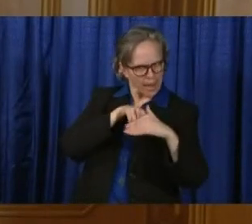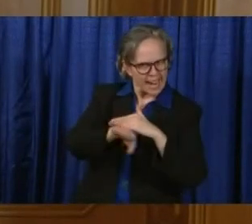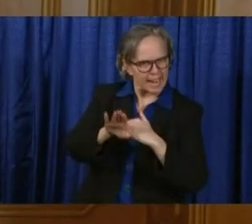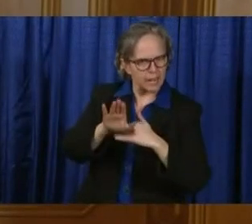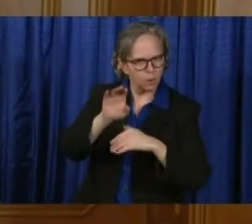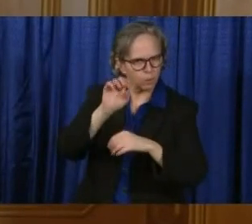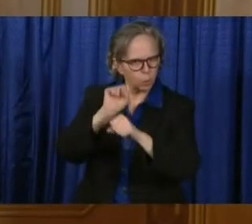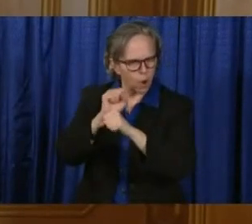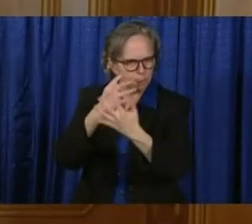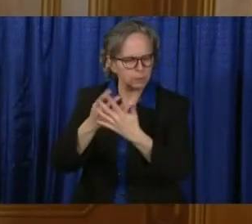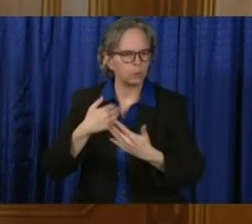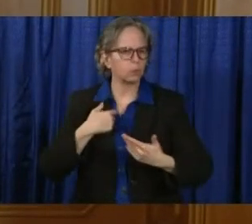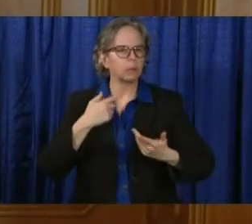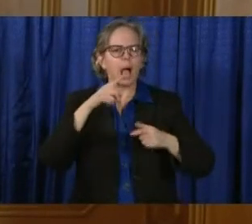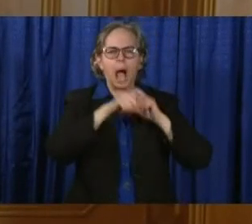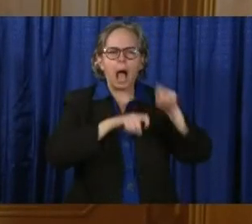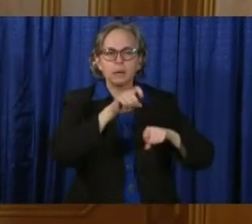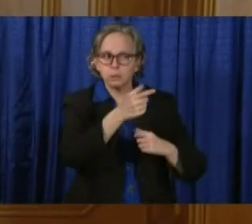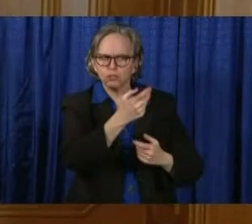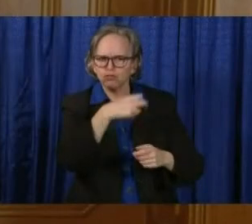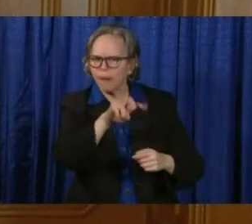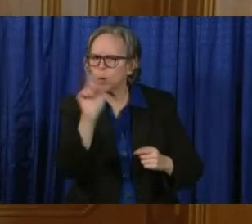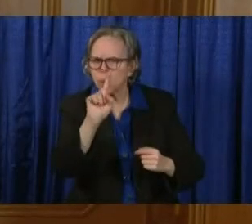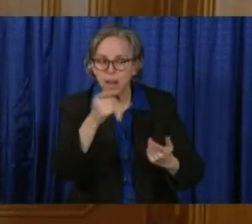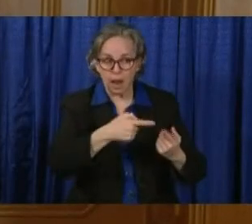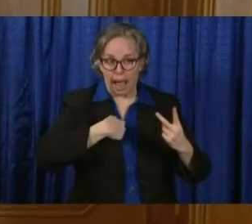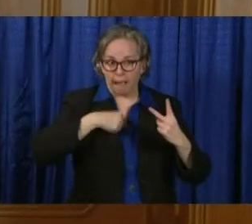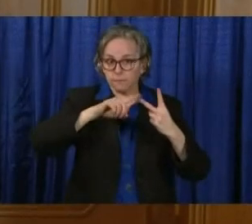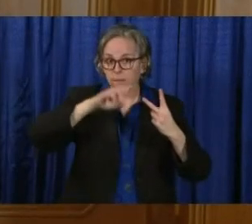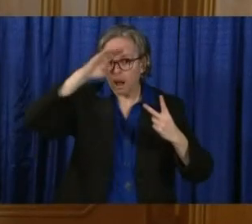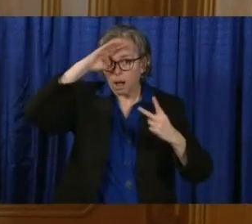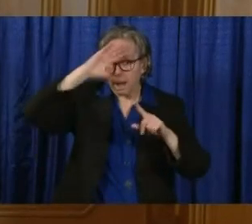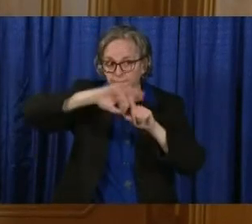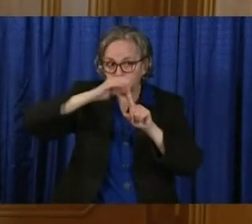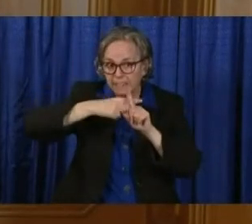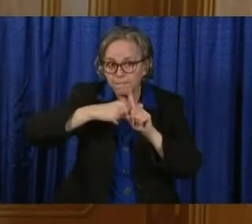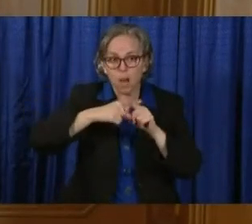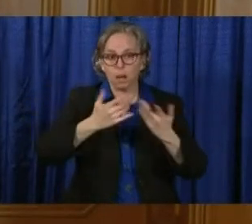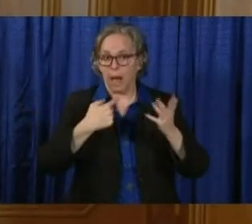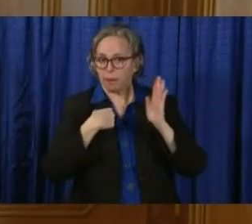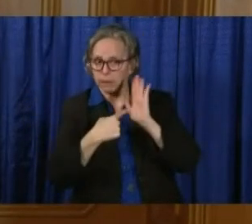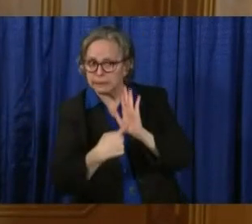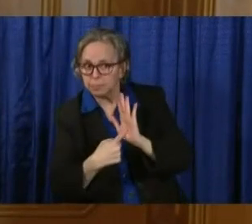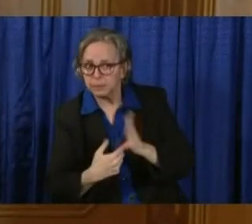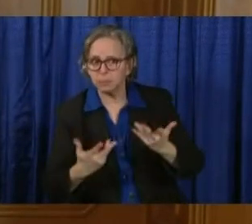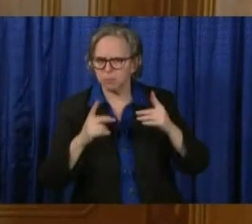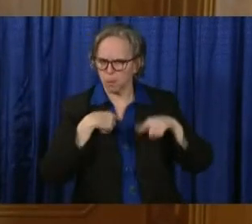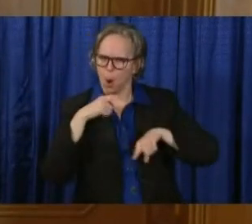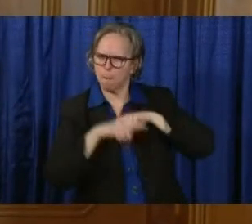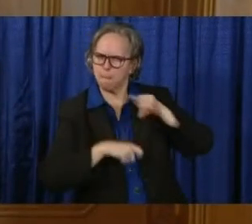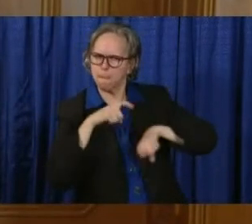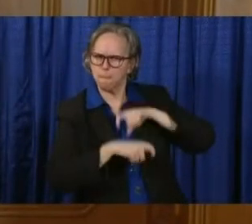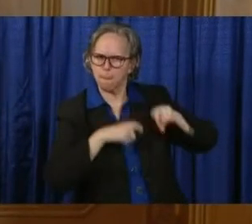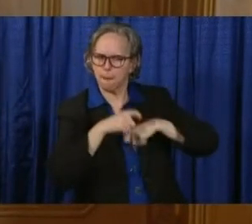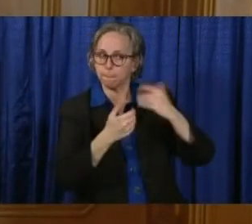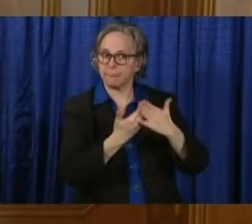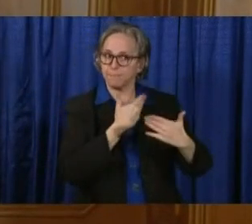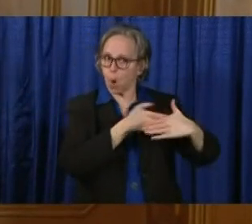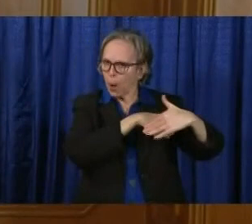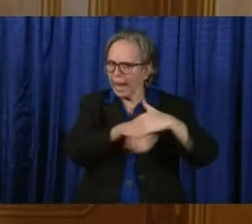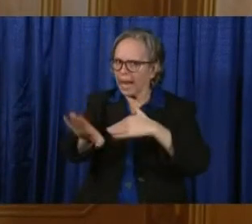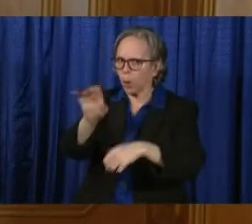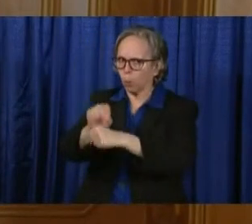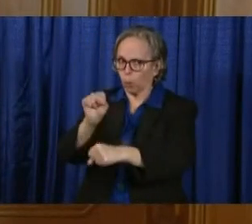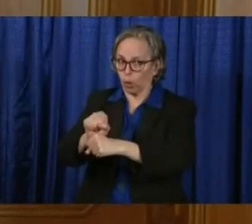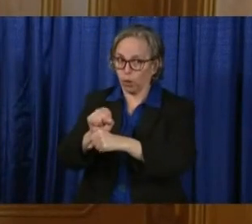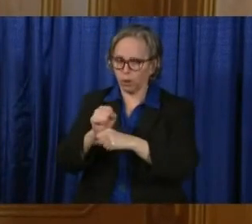them questions about travel, asking them questions about their symptoms, asking them if they had a cough,